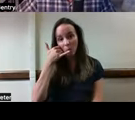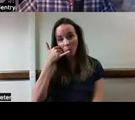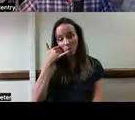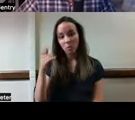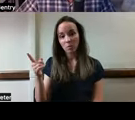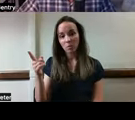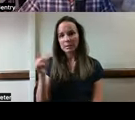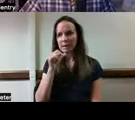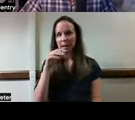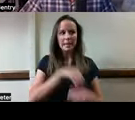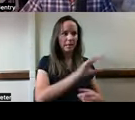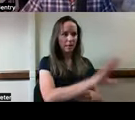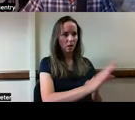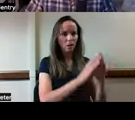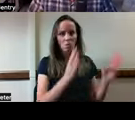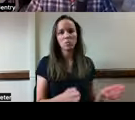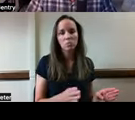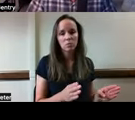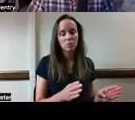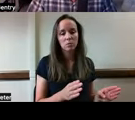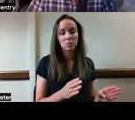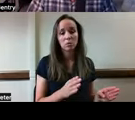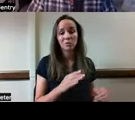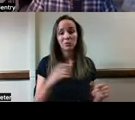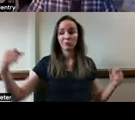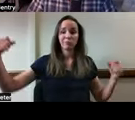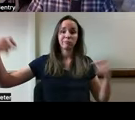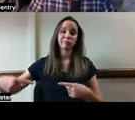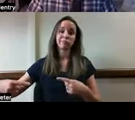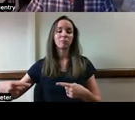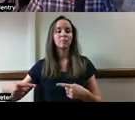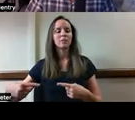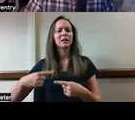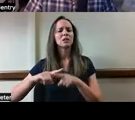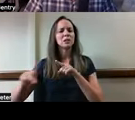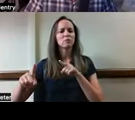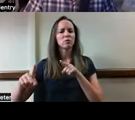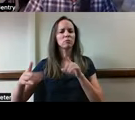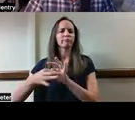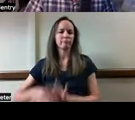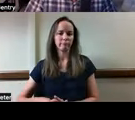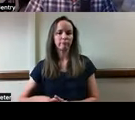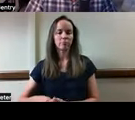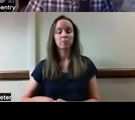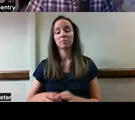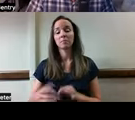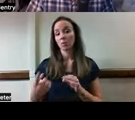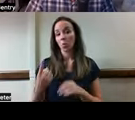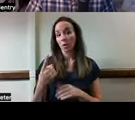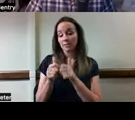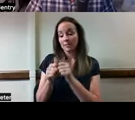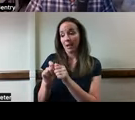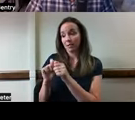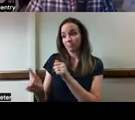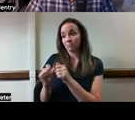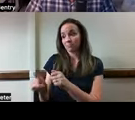away from home. You can set them up to operate in certain in different ways. One way would be to receive a text every single